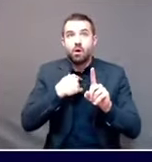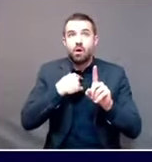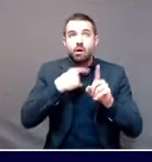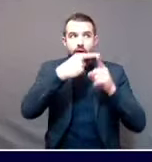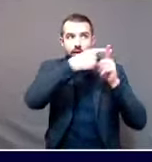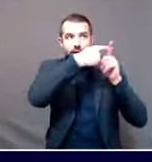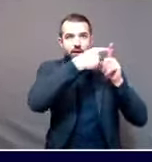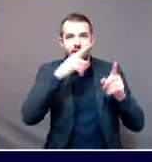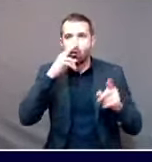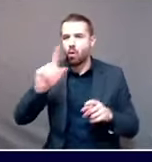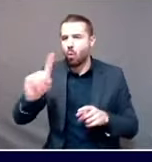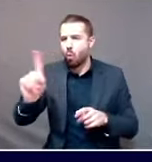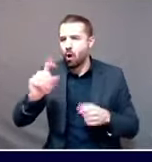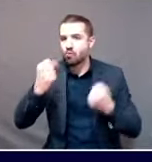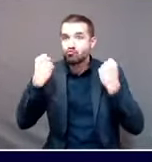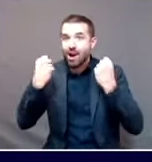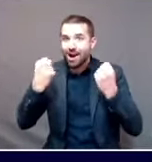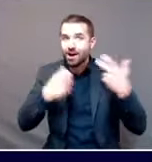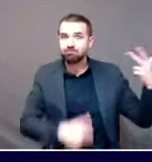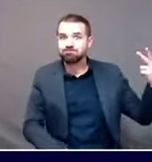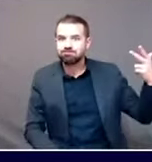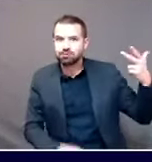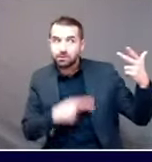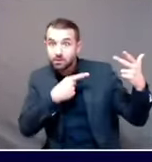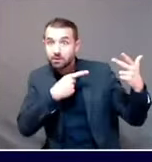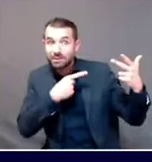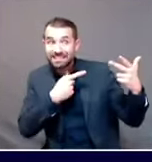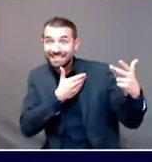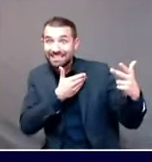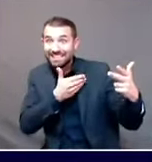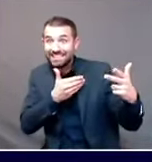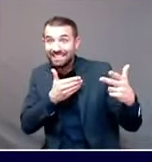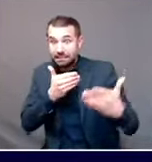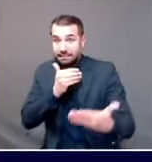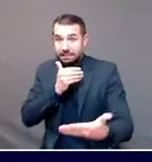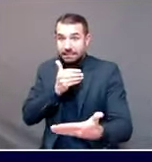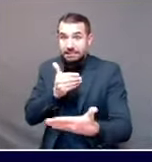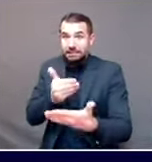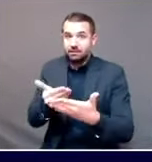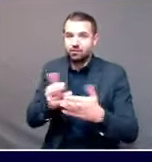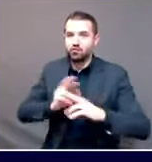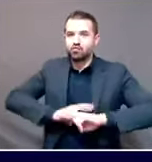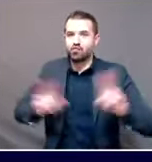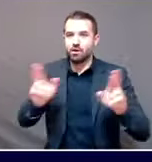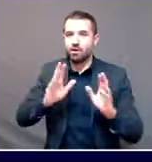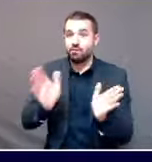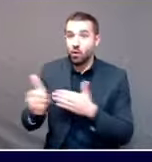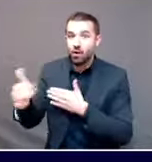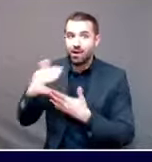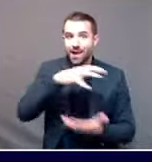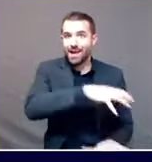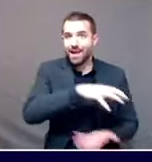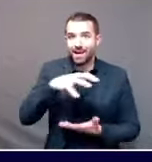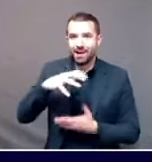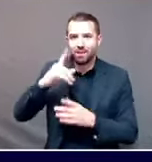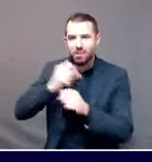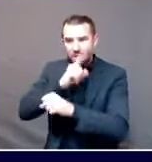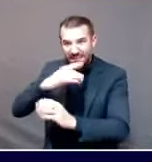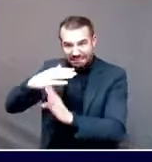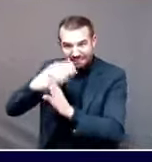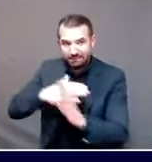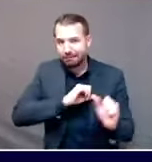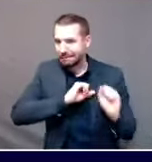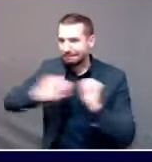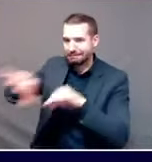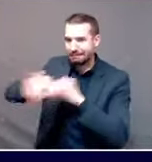Once it arrives, we can practice taking out the boxes, putting them into ultra-cold storage, so on and so forth. The reports that I